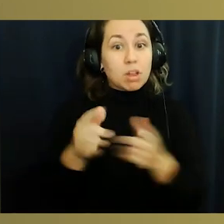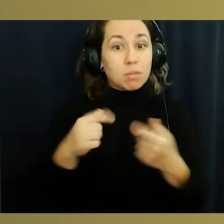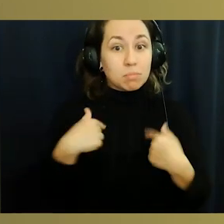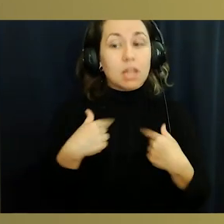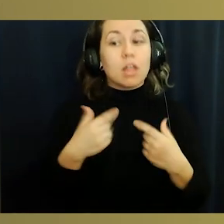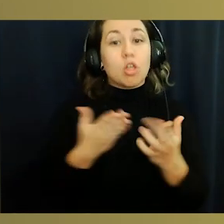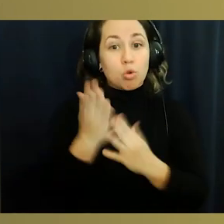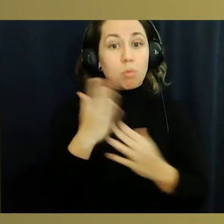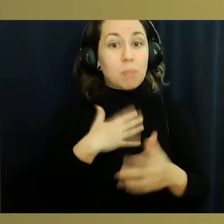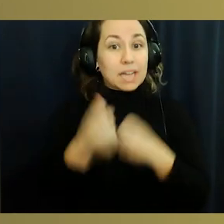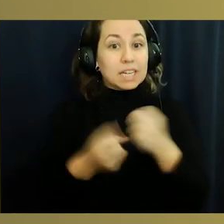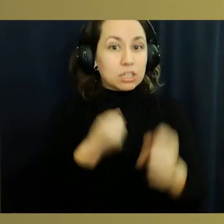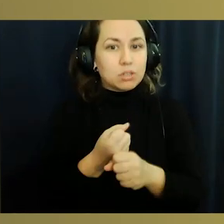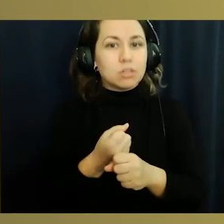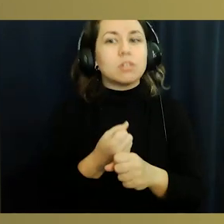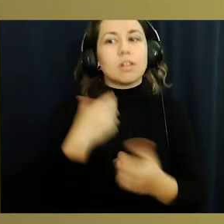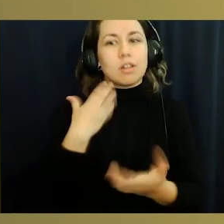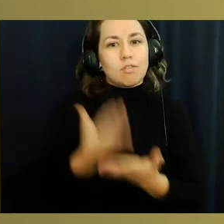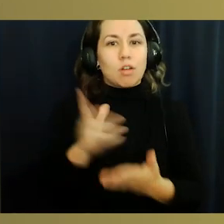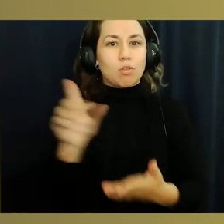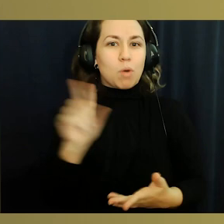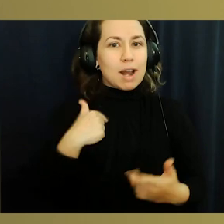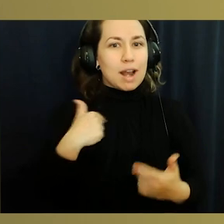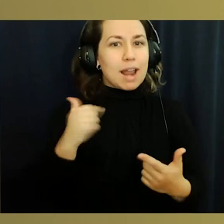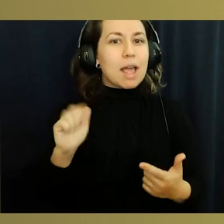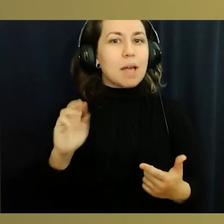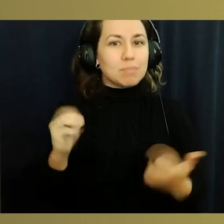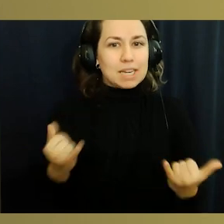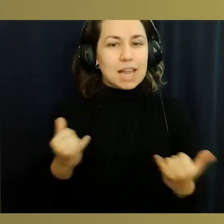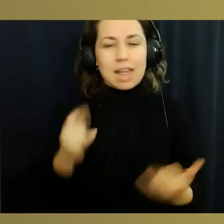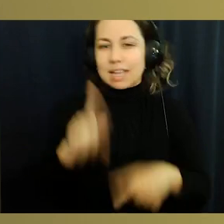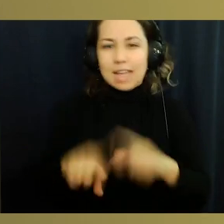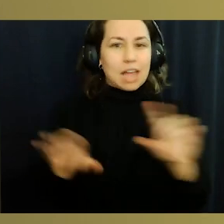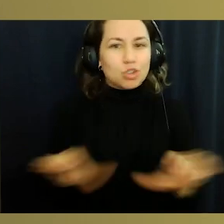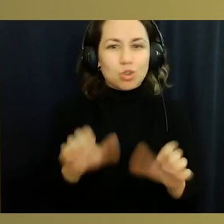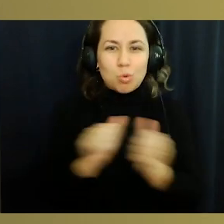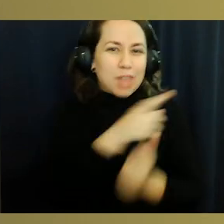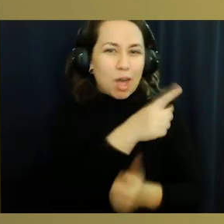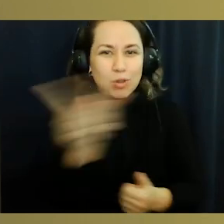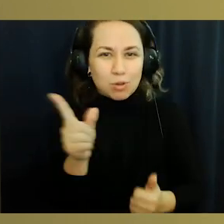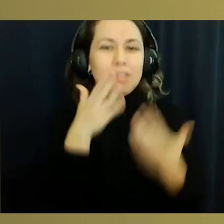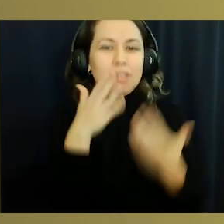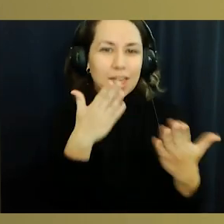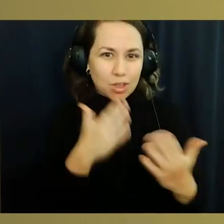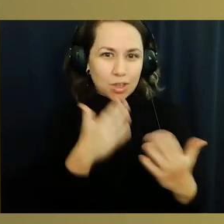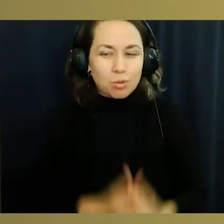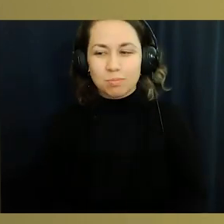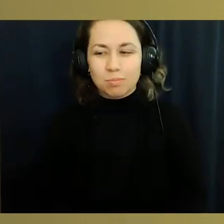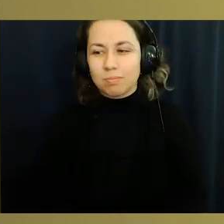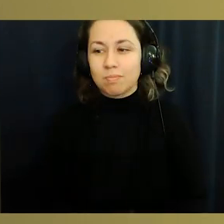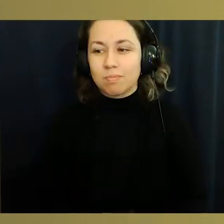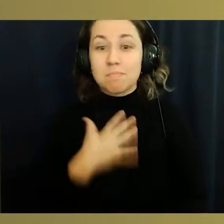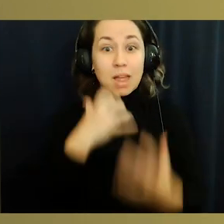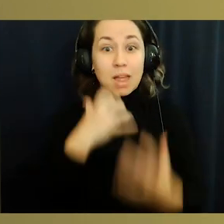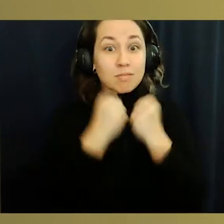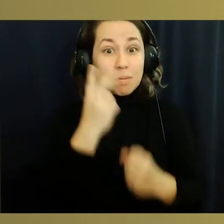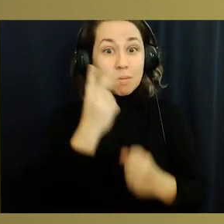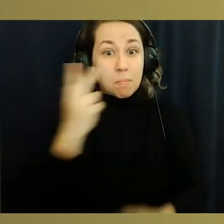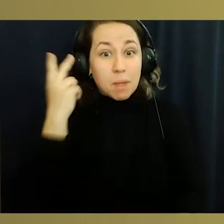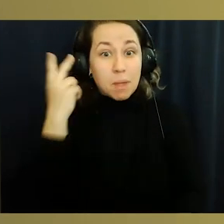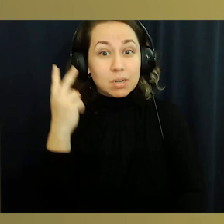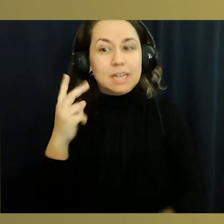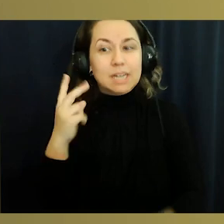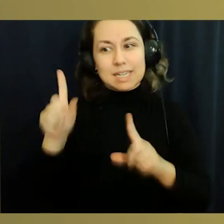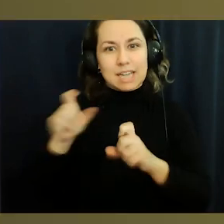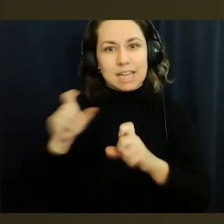and especially my family for helping me, supporting me, and motivating me throughout my years to get to the point where I am today. I couldn't have done it without you